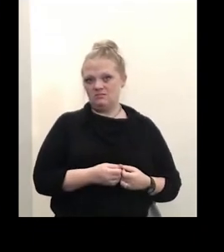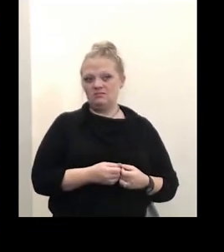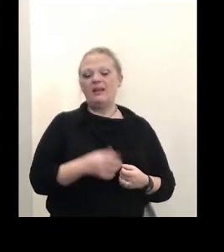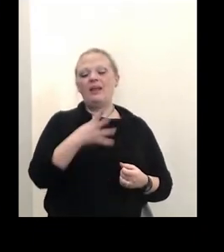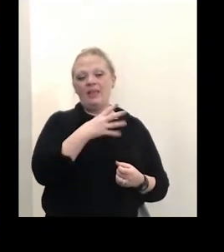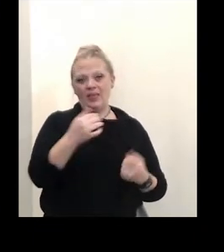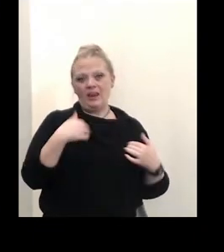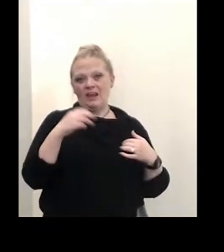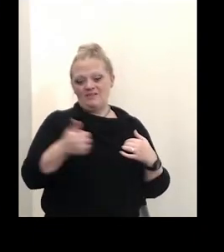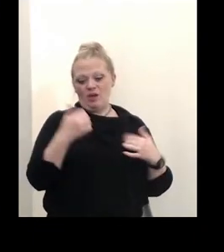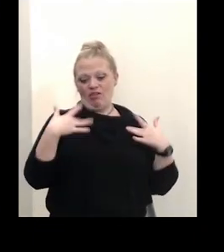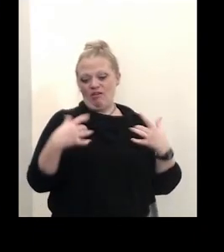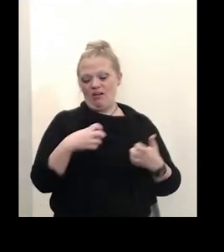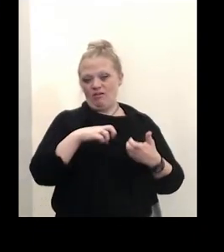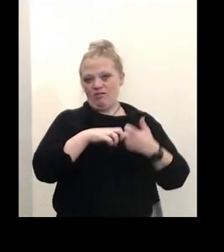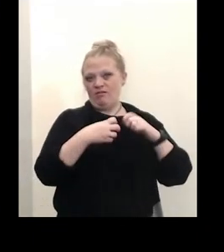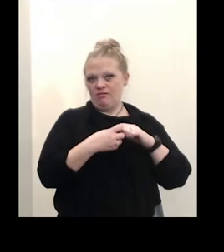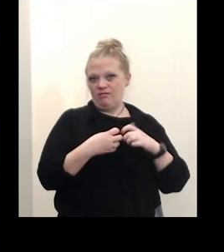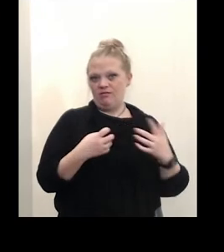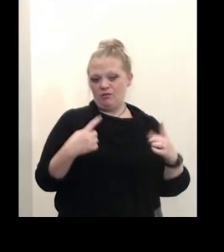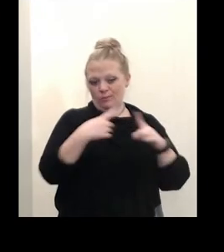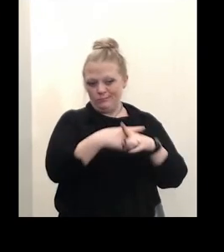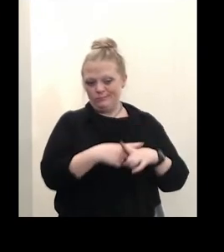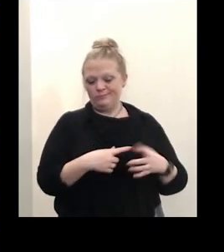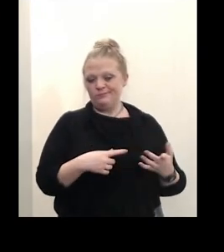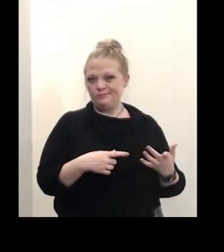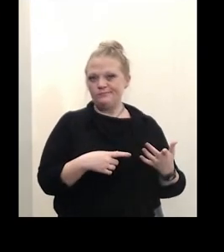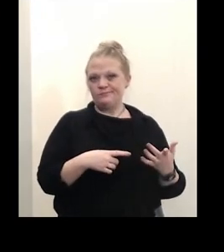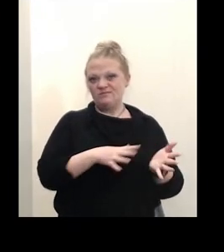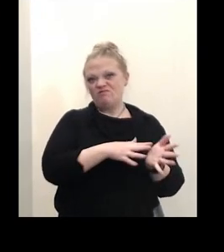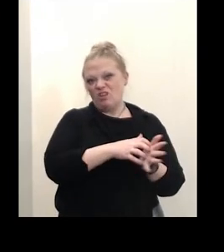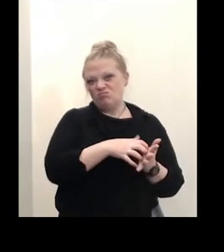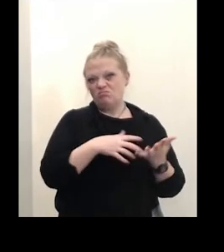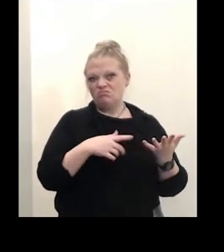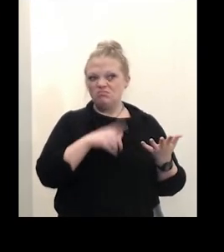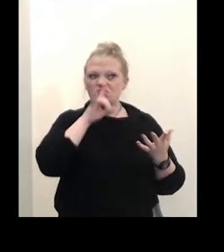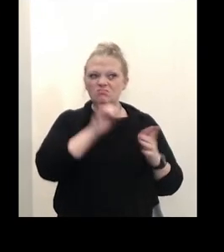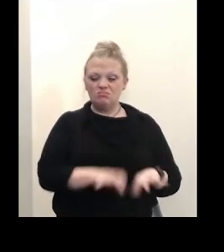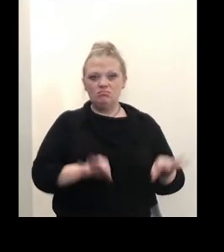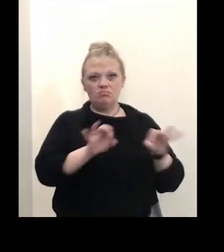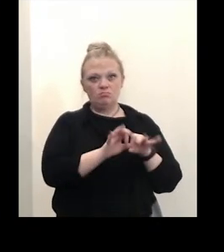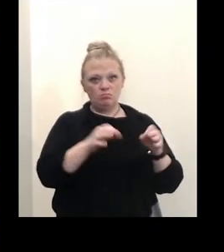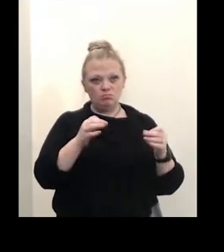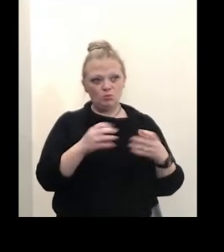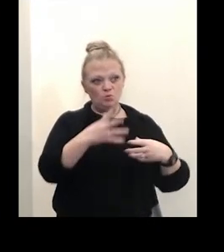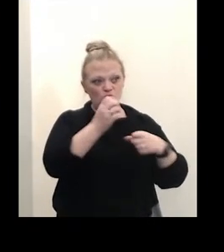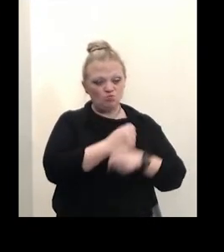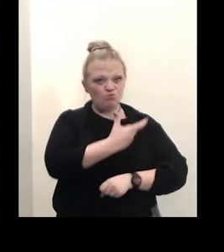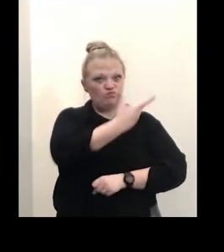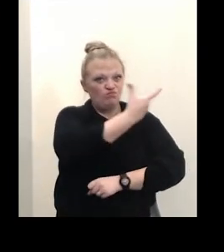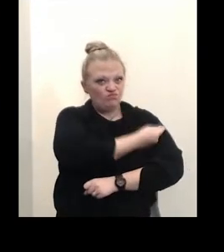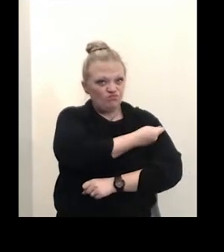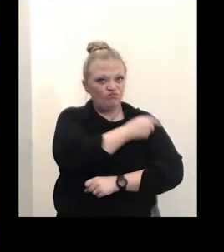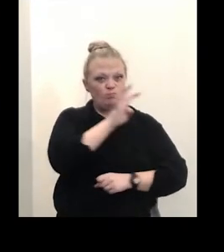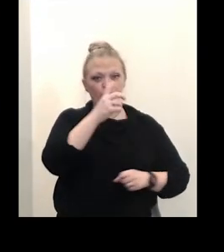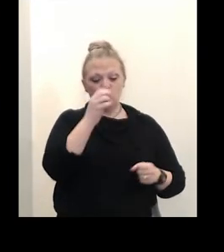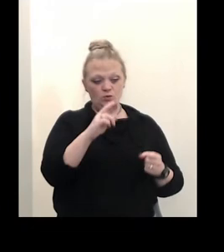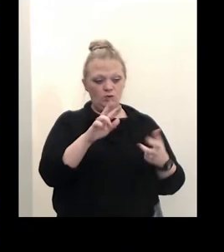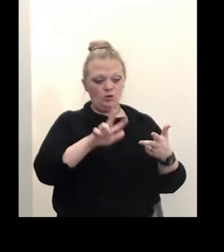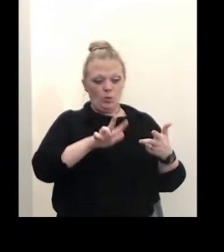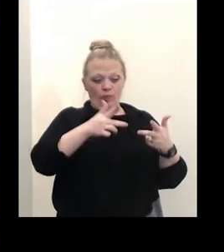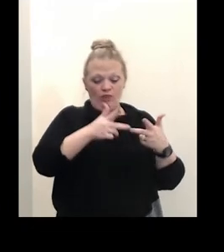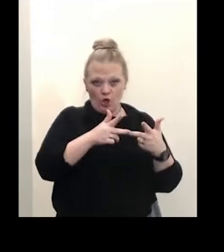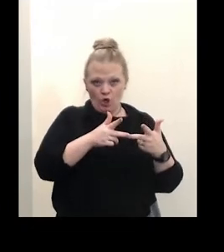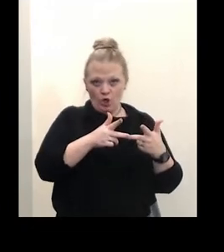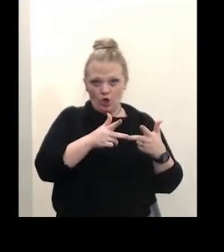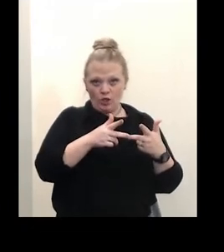are more vulnerable and that's why it's really important that uh that um they get fully vaccinated in boosters so they get their third dose and then after six